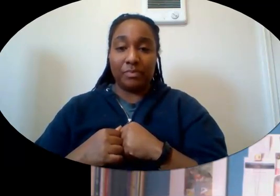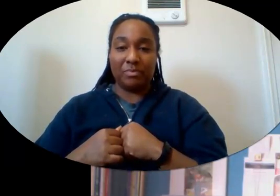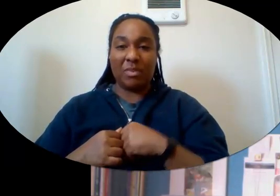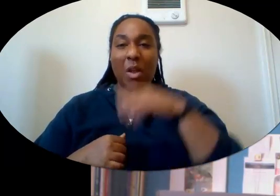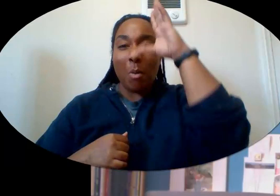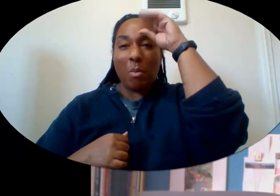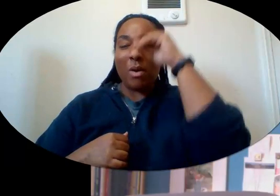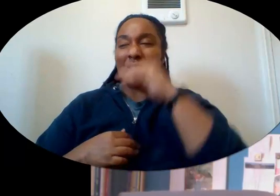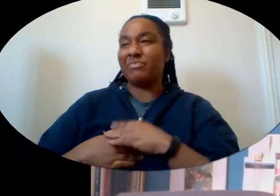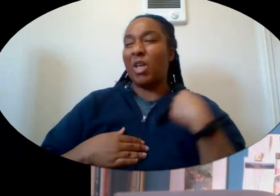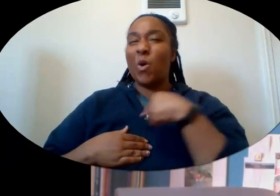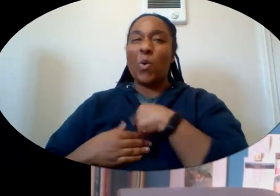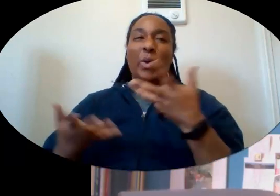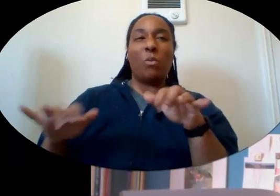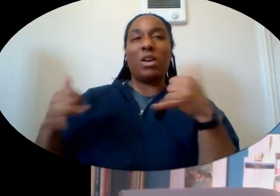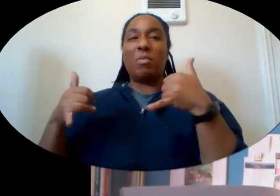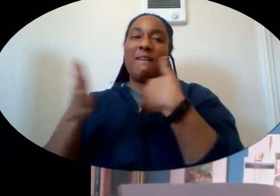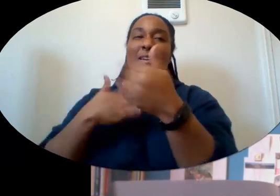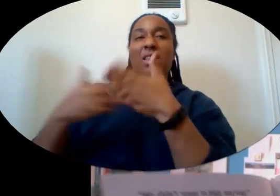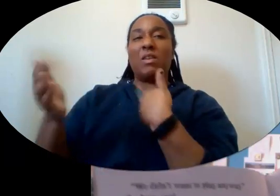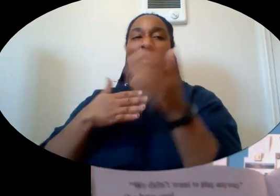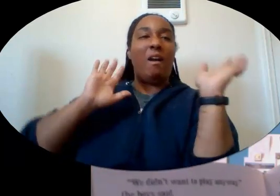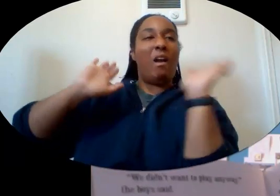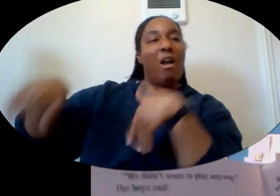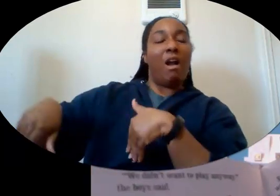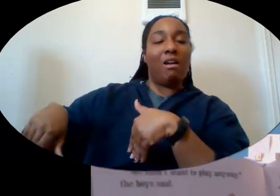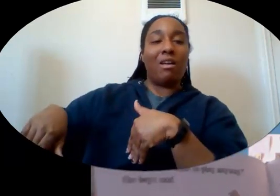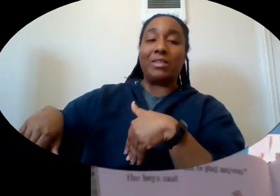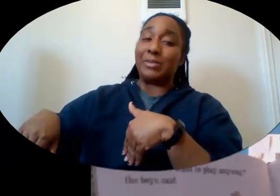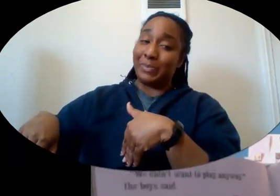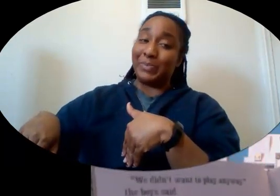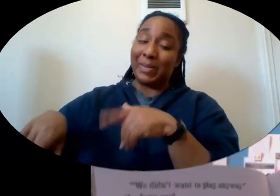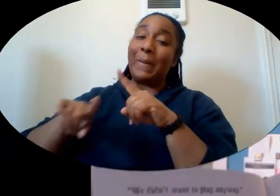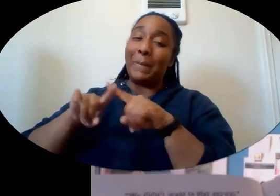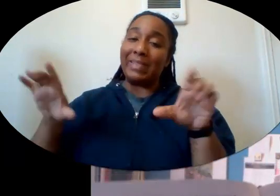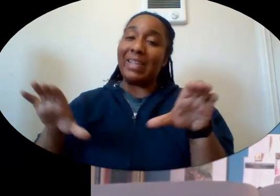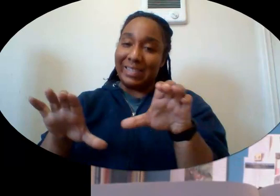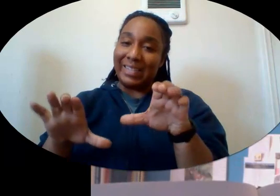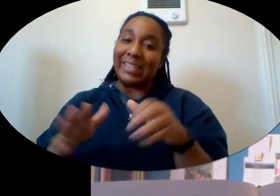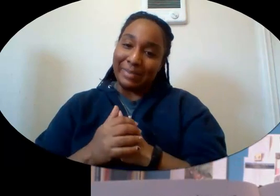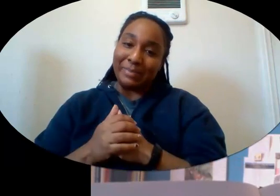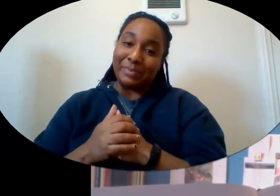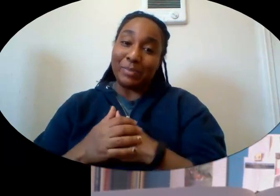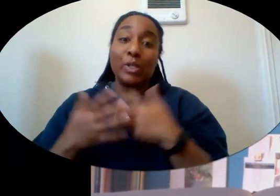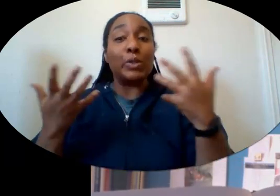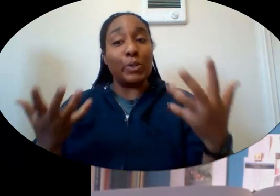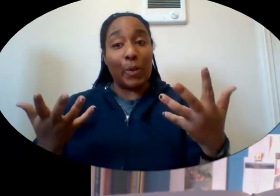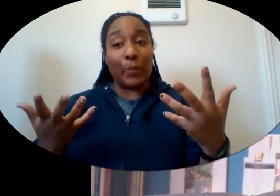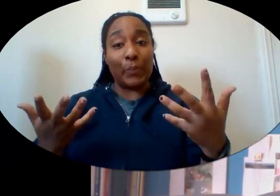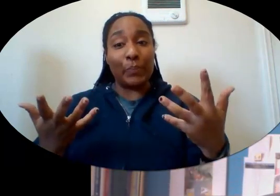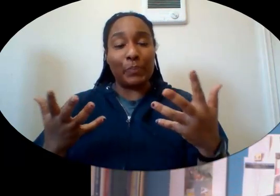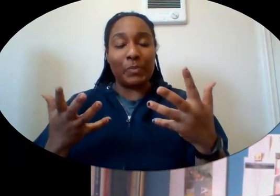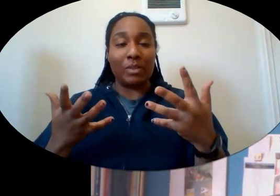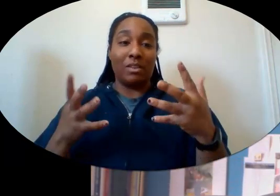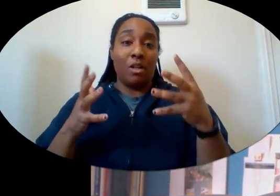We didn't want to play anyway, the boys said, but they did. So, we